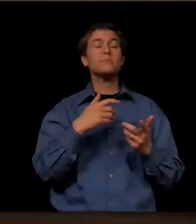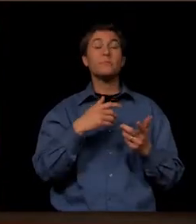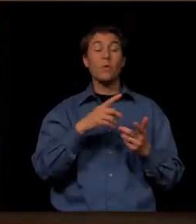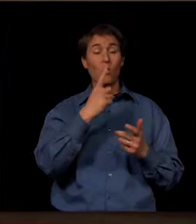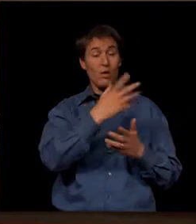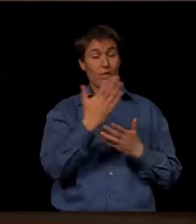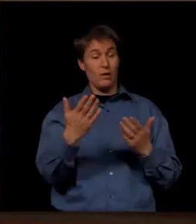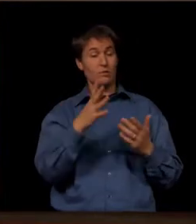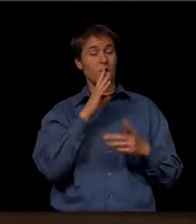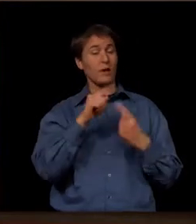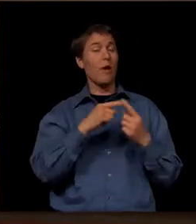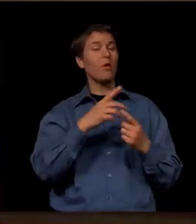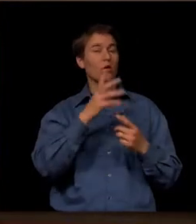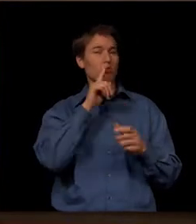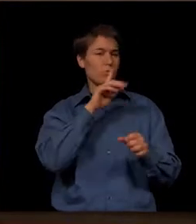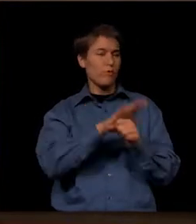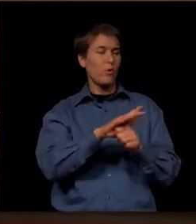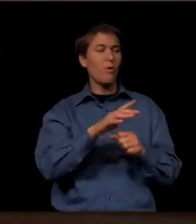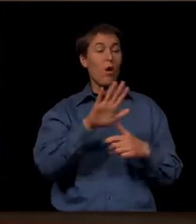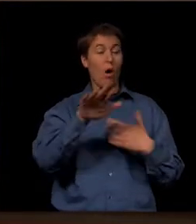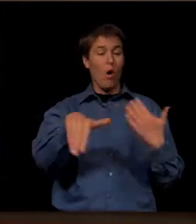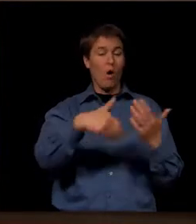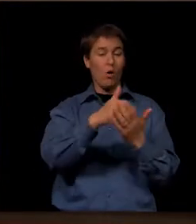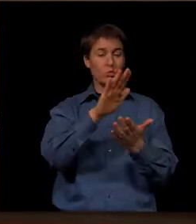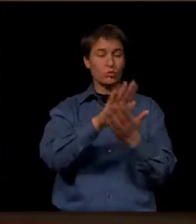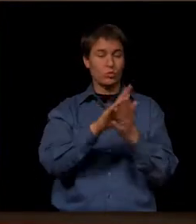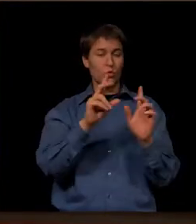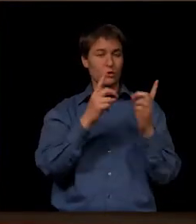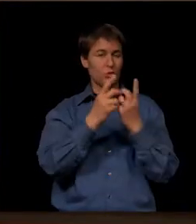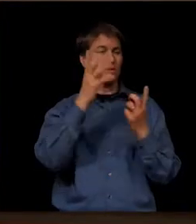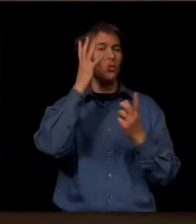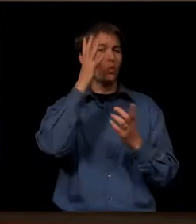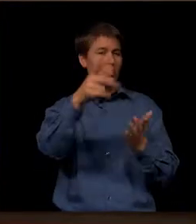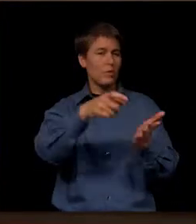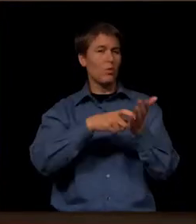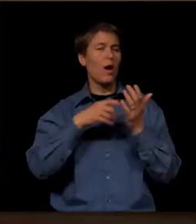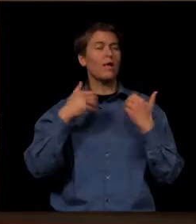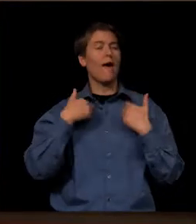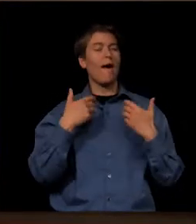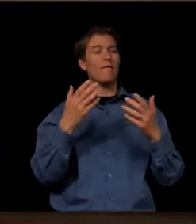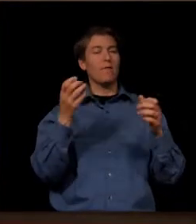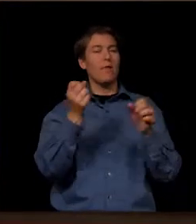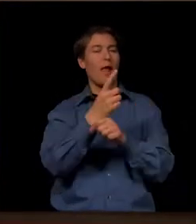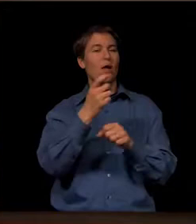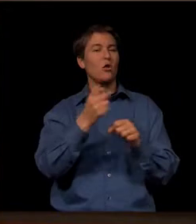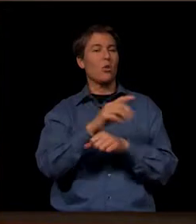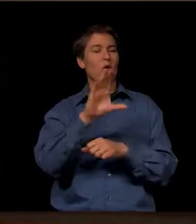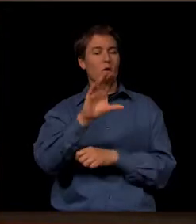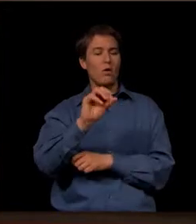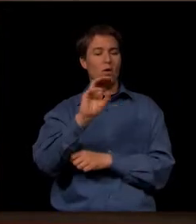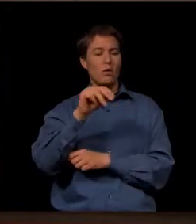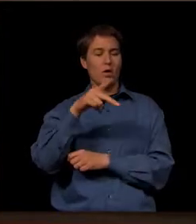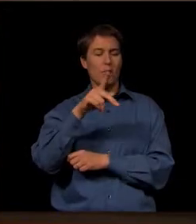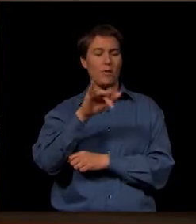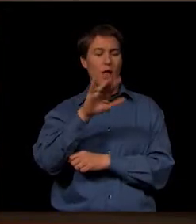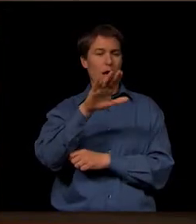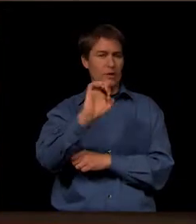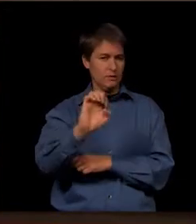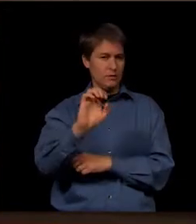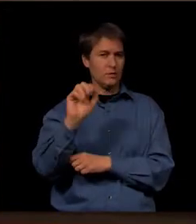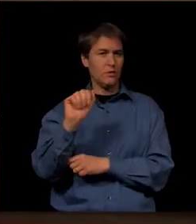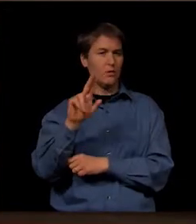they're going to require all school districts to have an annual compliance audit. Again, we get audited several times.